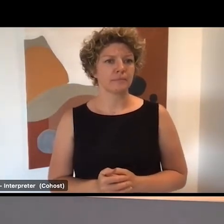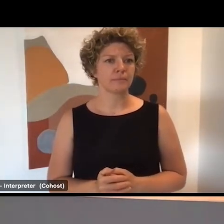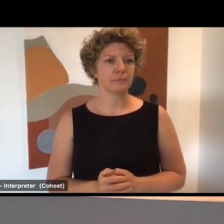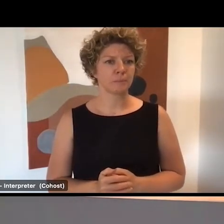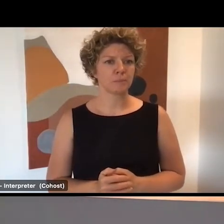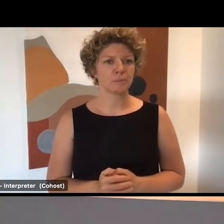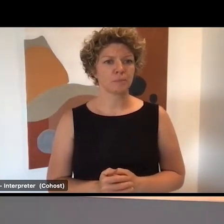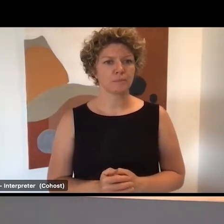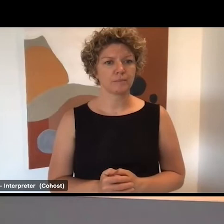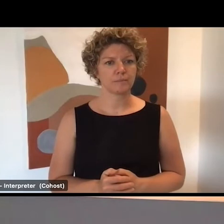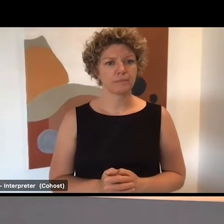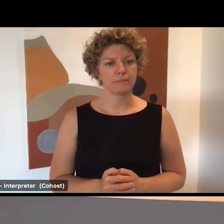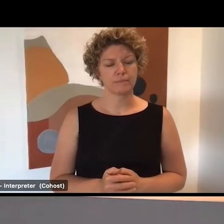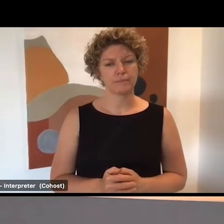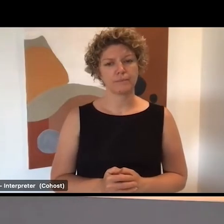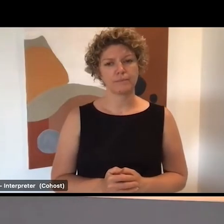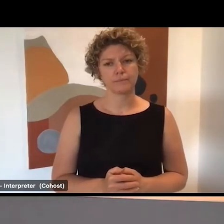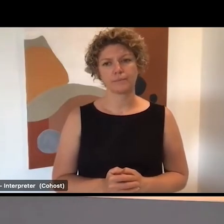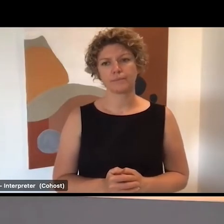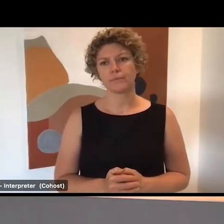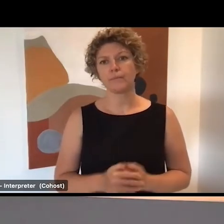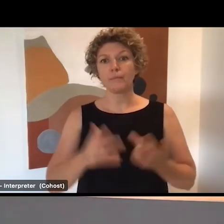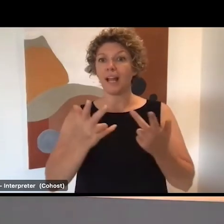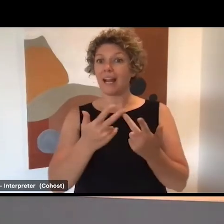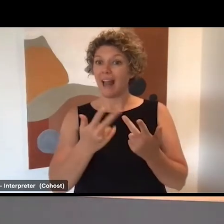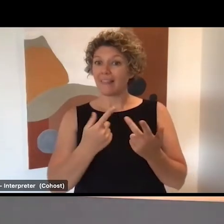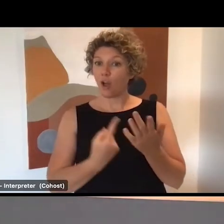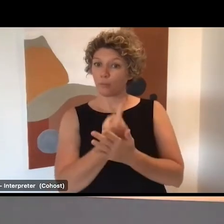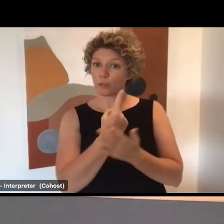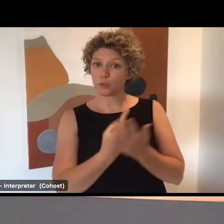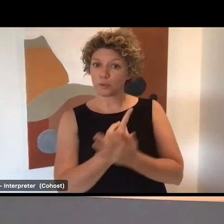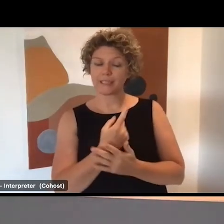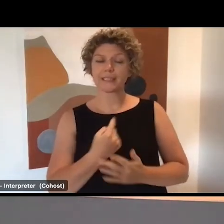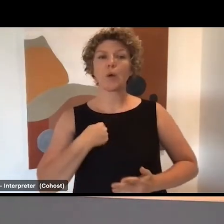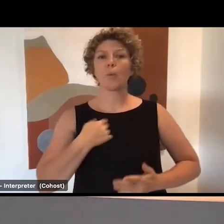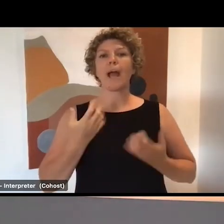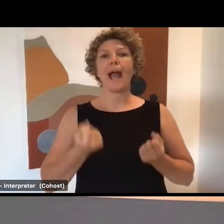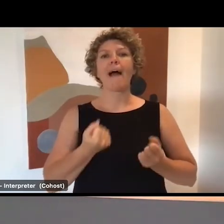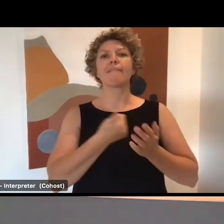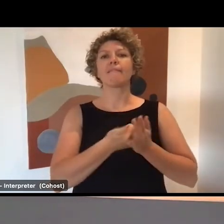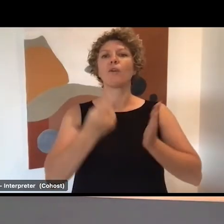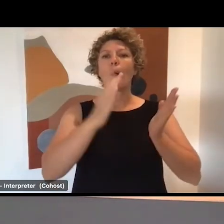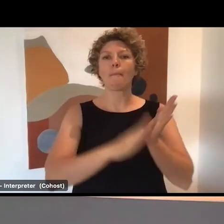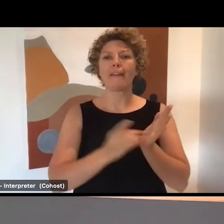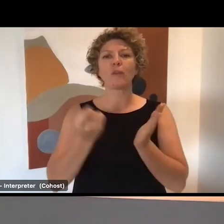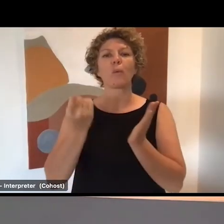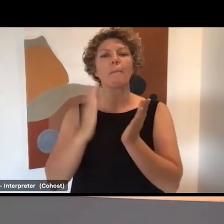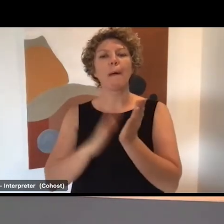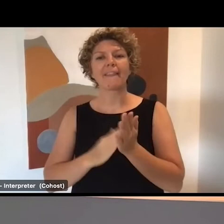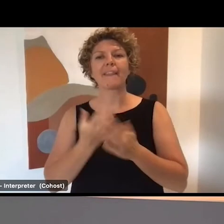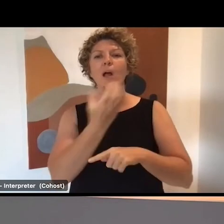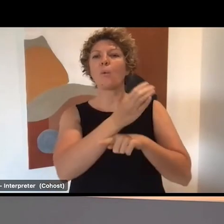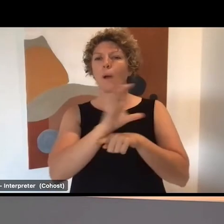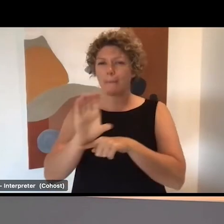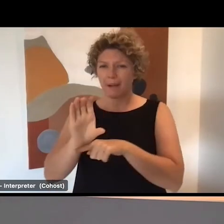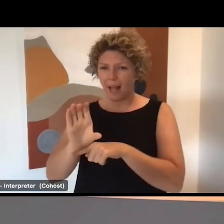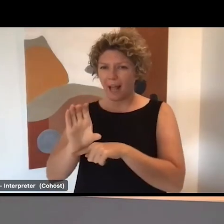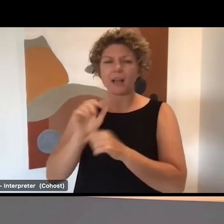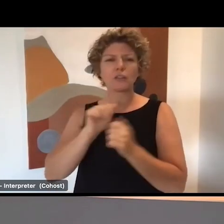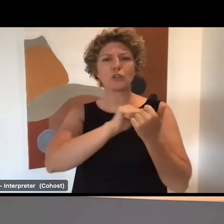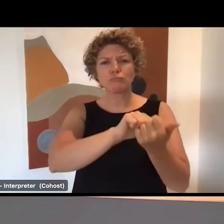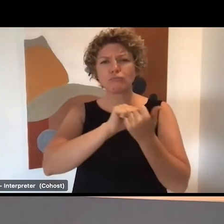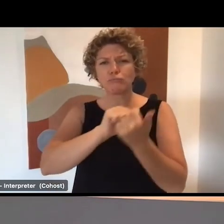Next opportunity that I'd like to tell you about is the department's hosting a series of monthly webinars in collaboration with different